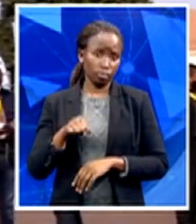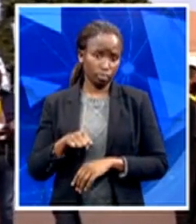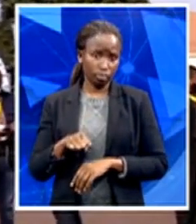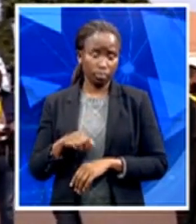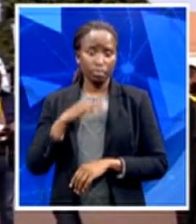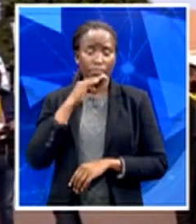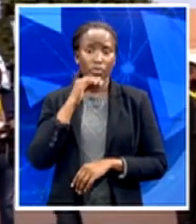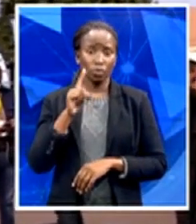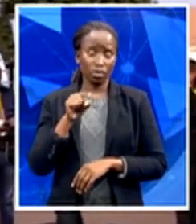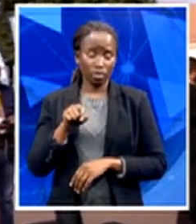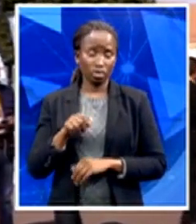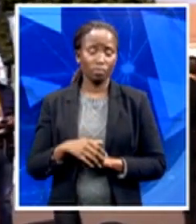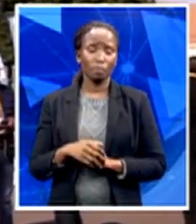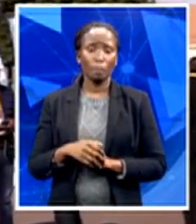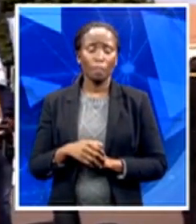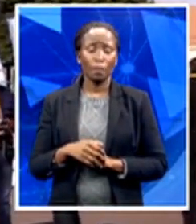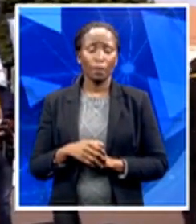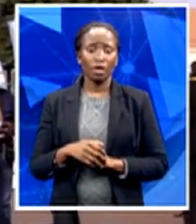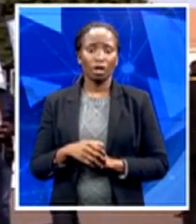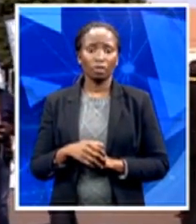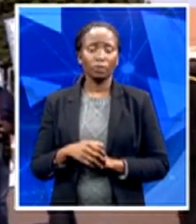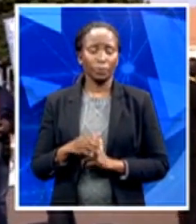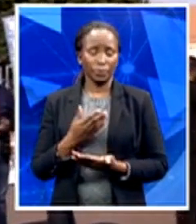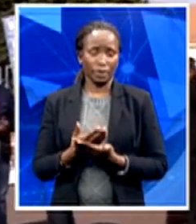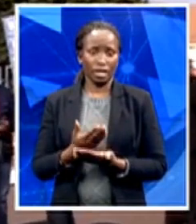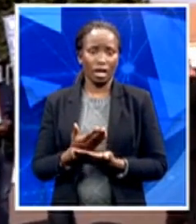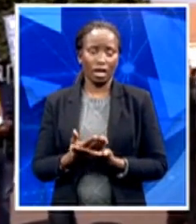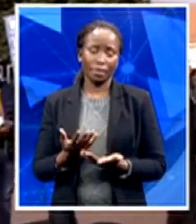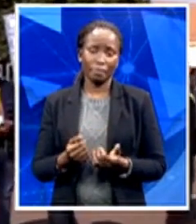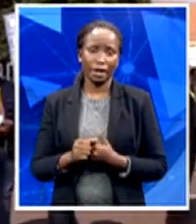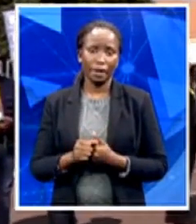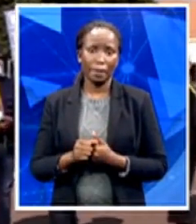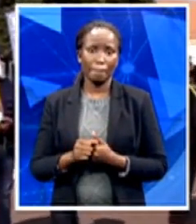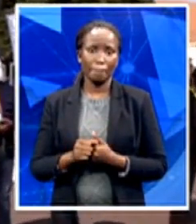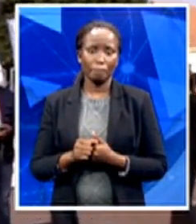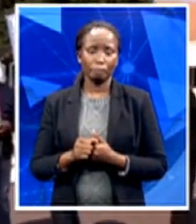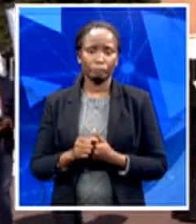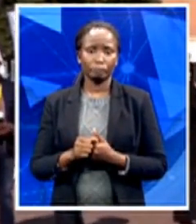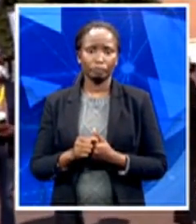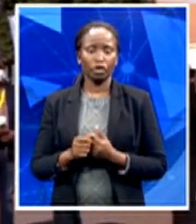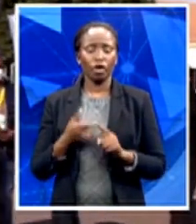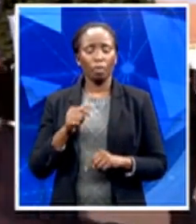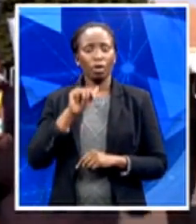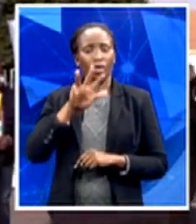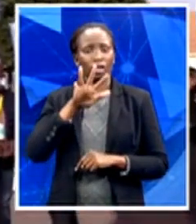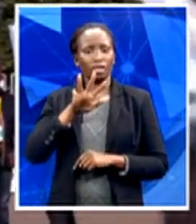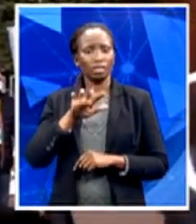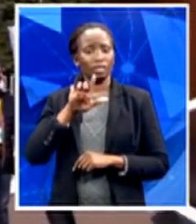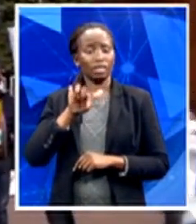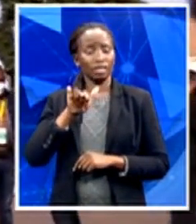have triggered the 1976 uprising to date in the country.